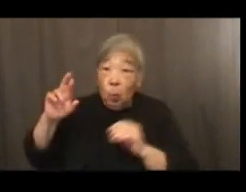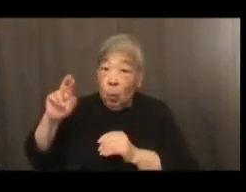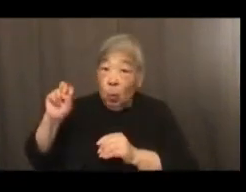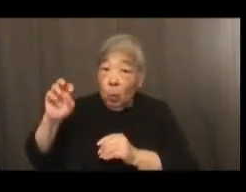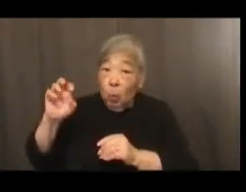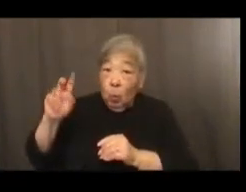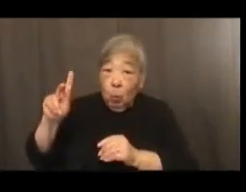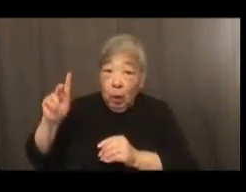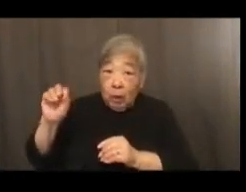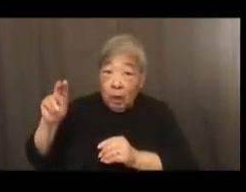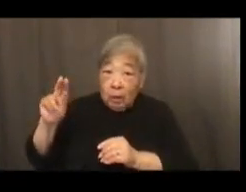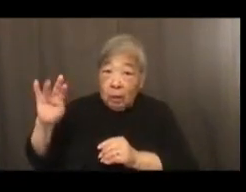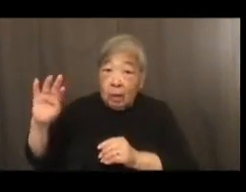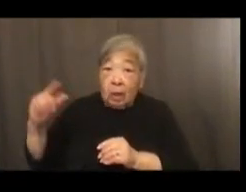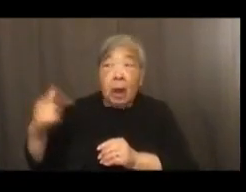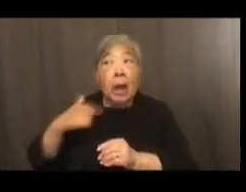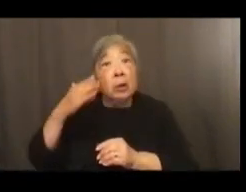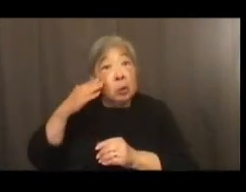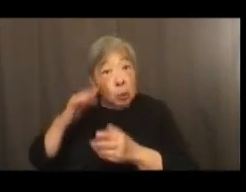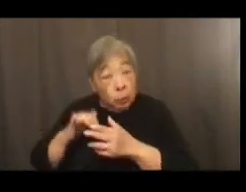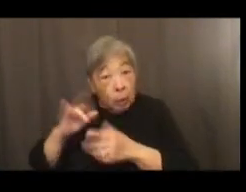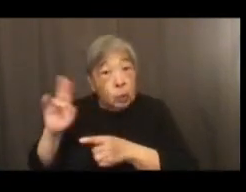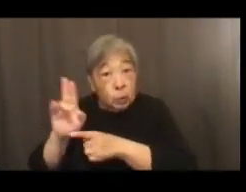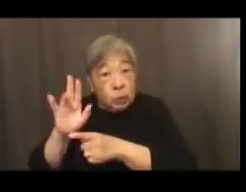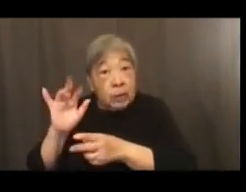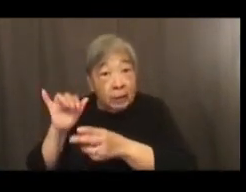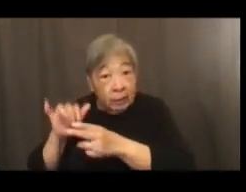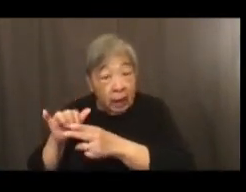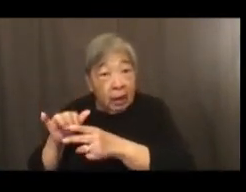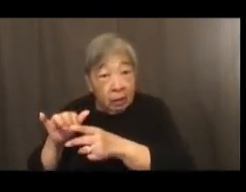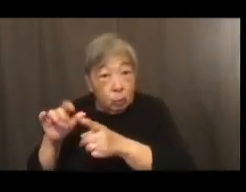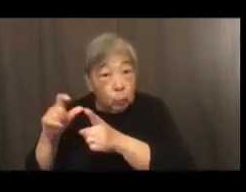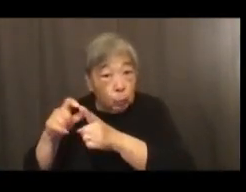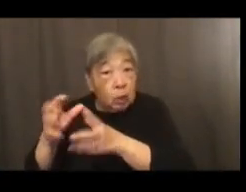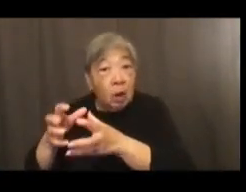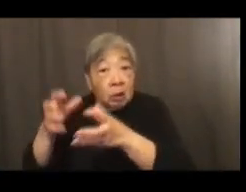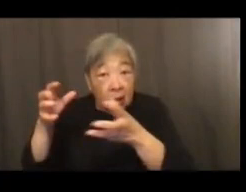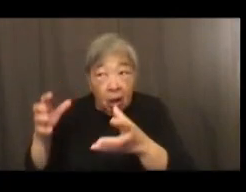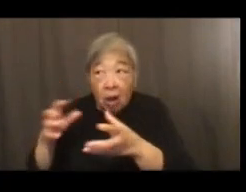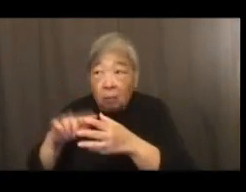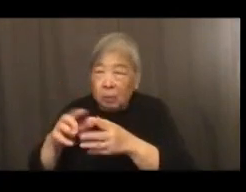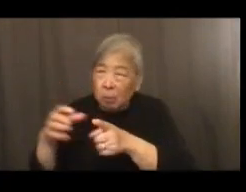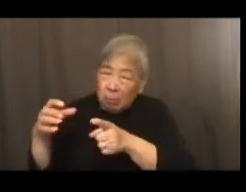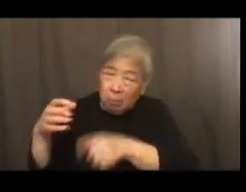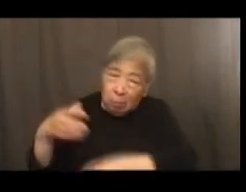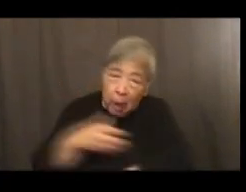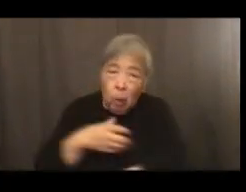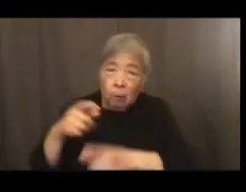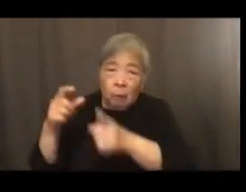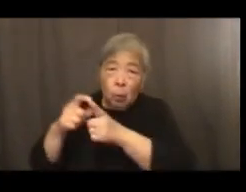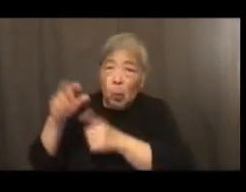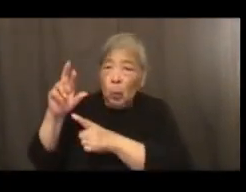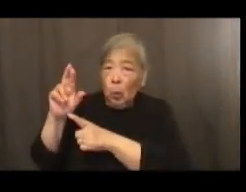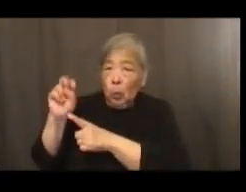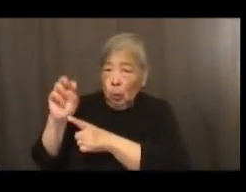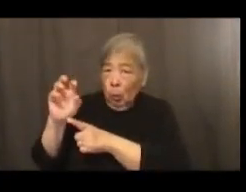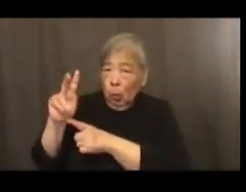all using quite a bit, but it's a very powerful action verb as, as is, as is history, okay?